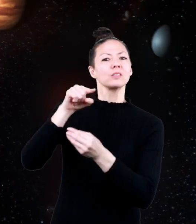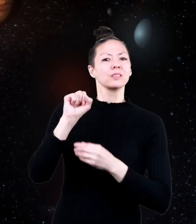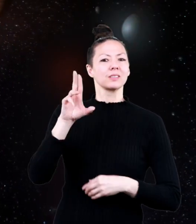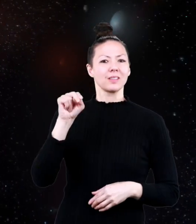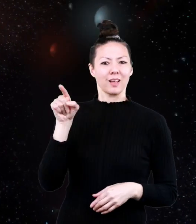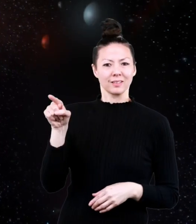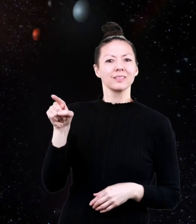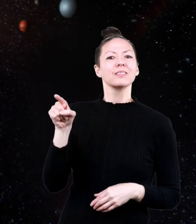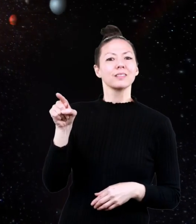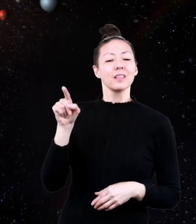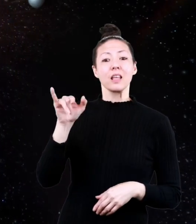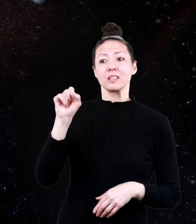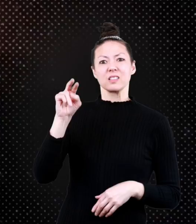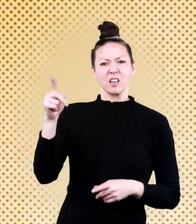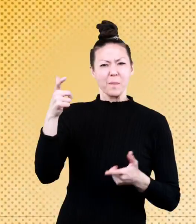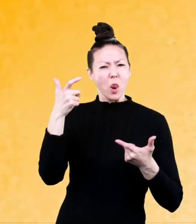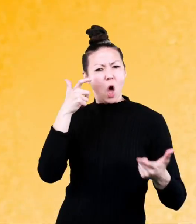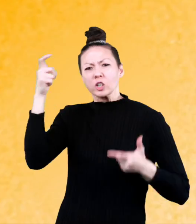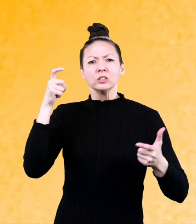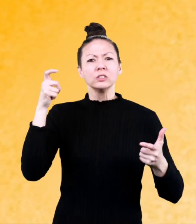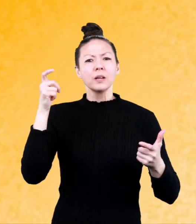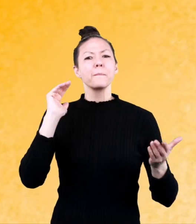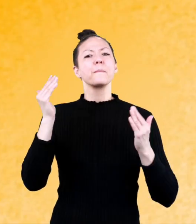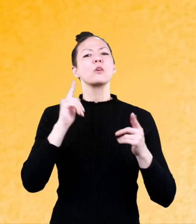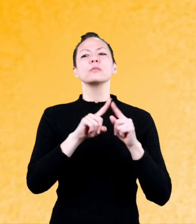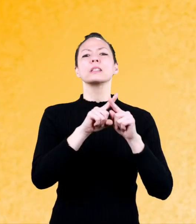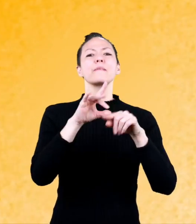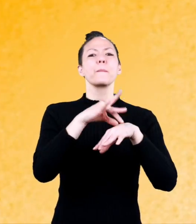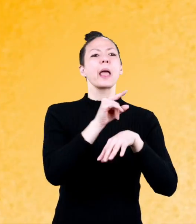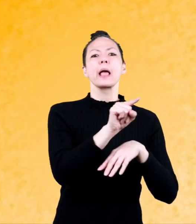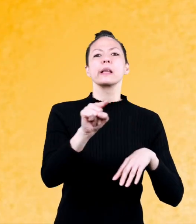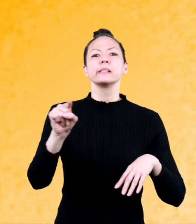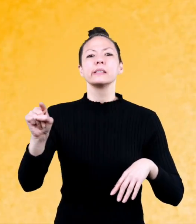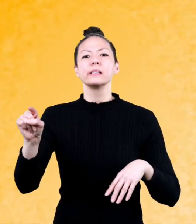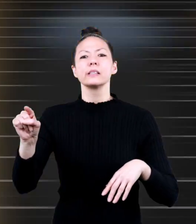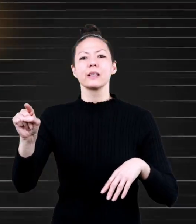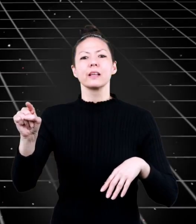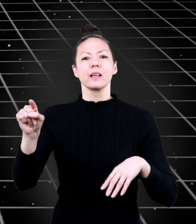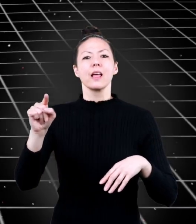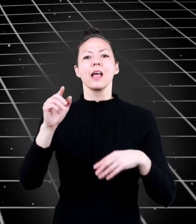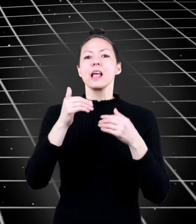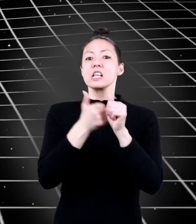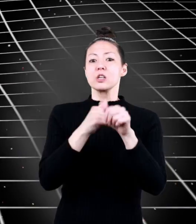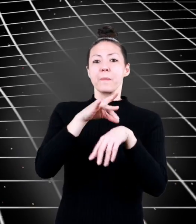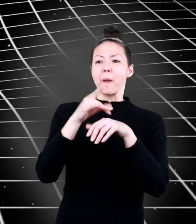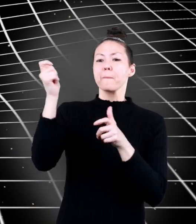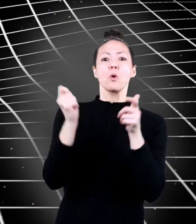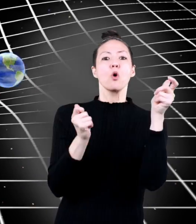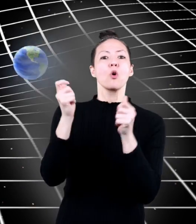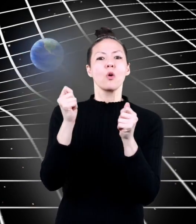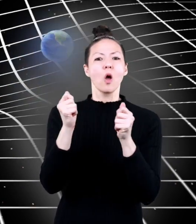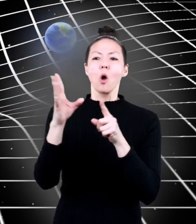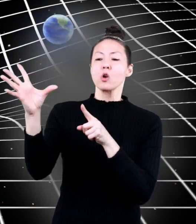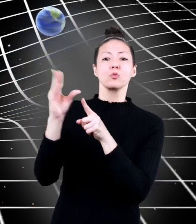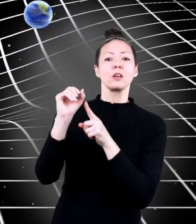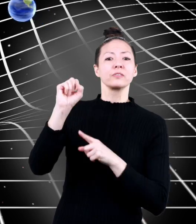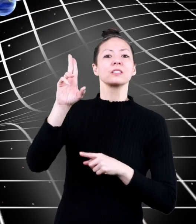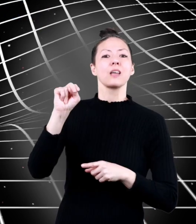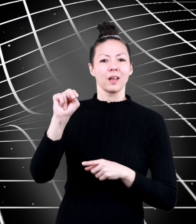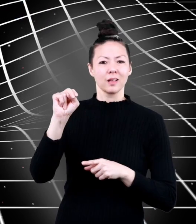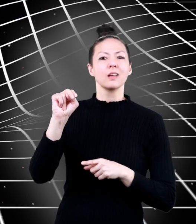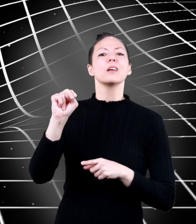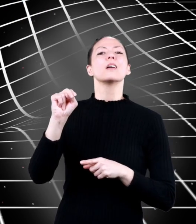revolve around the Sun. The Sun is so large compared to the planets that each planet is pulled